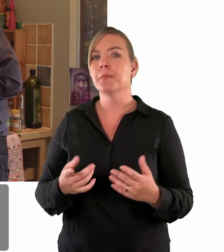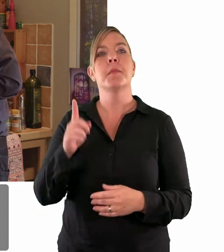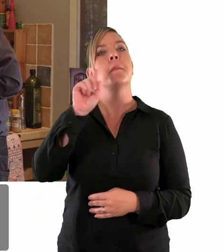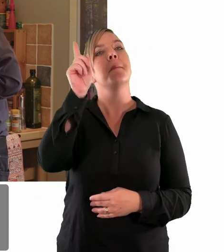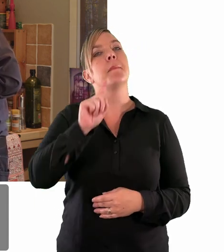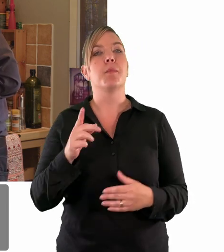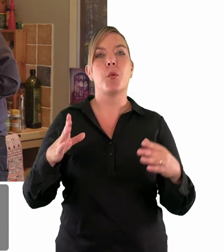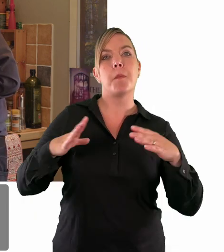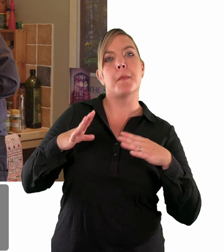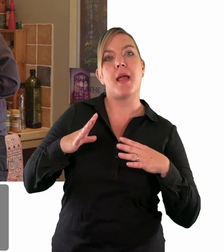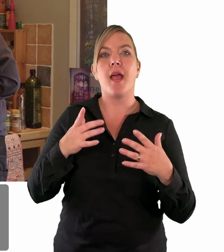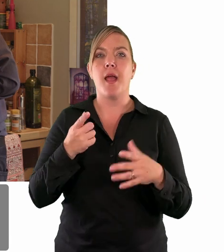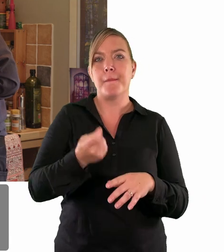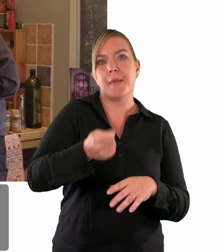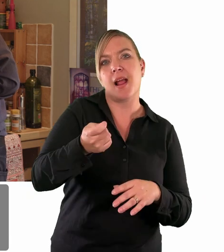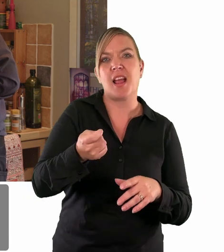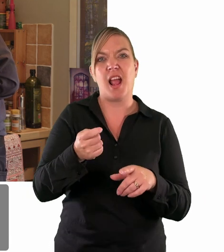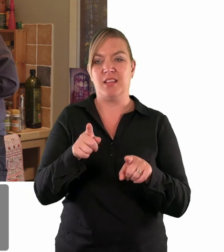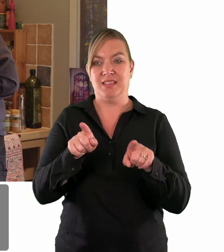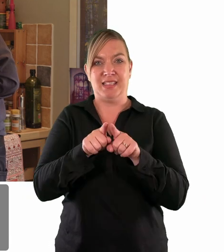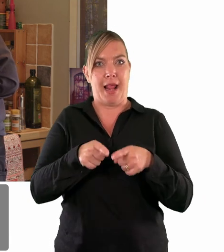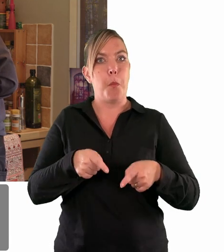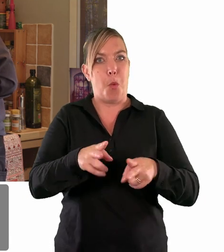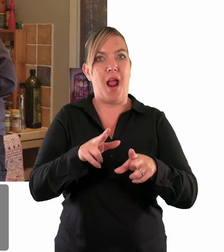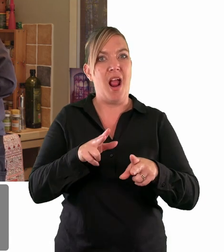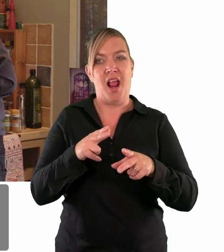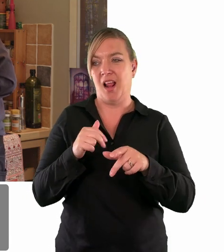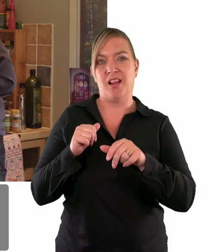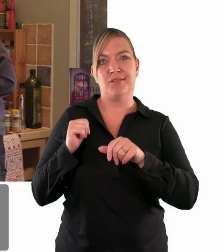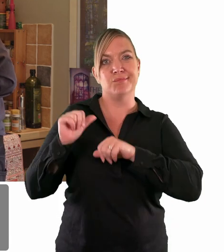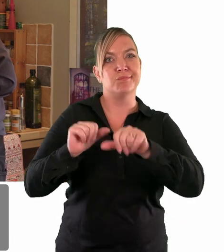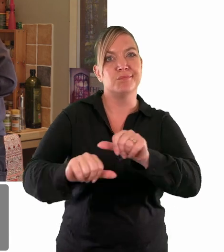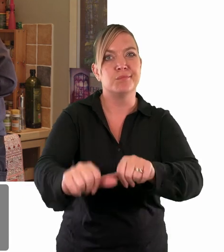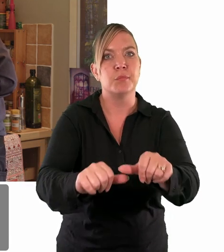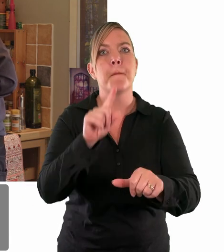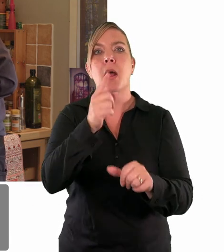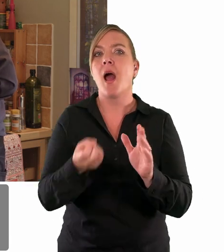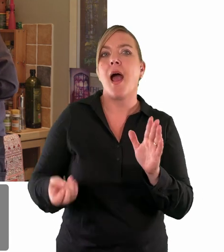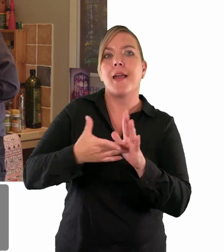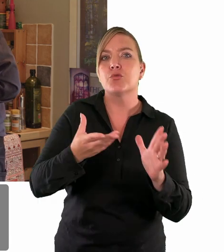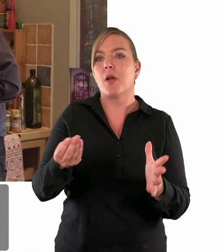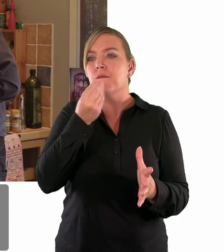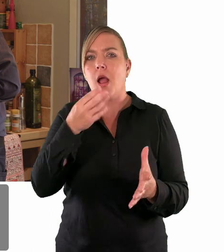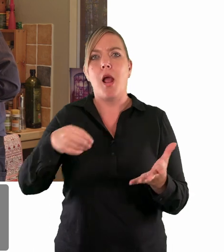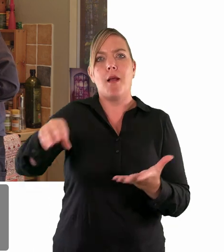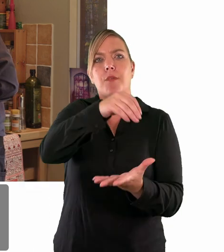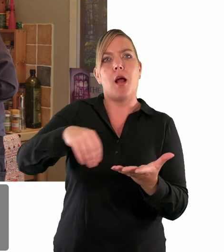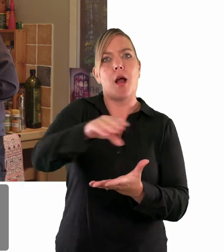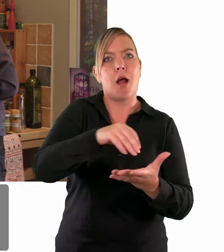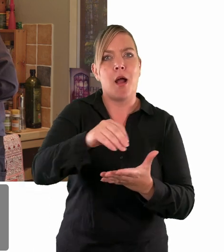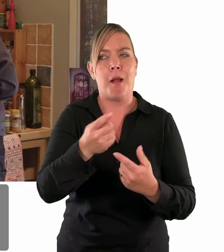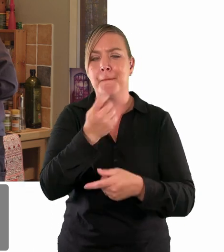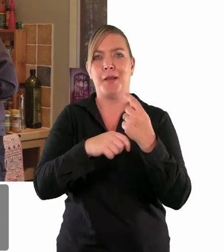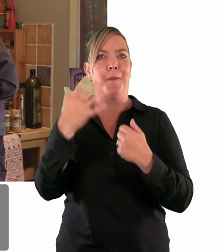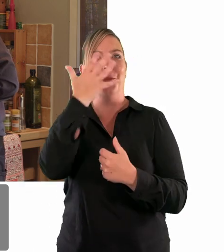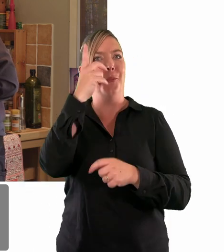prepare their pancakes usually in a fairly similar sort of way but then of course when it comes to what you put on them that's where one of the great one